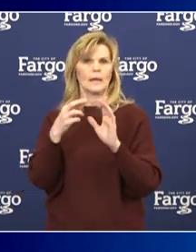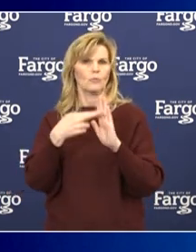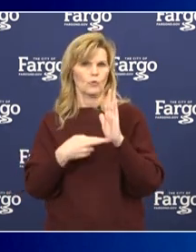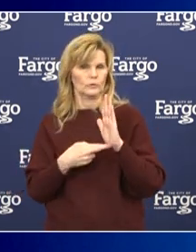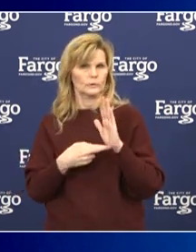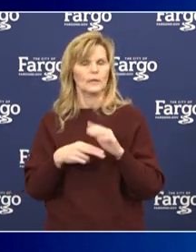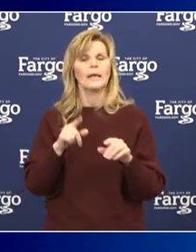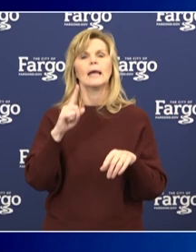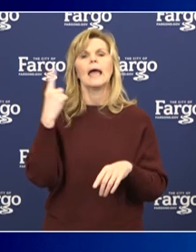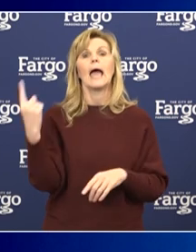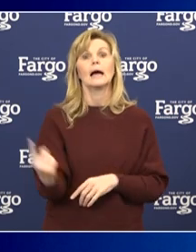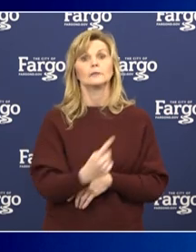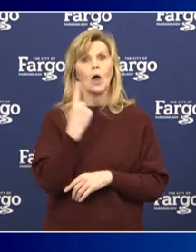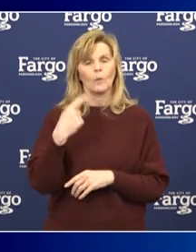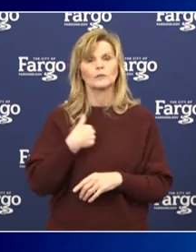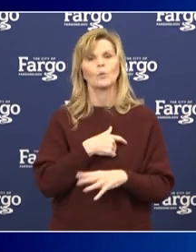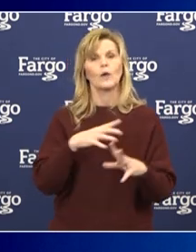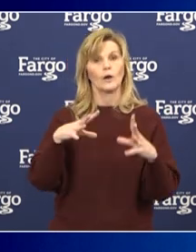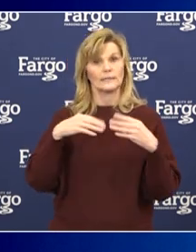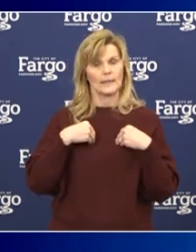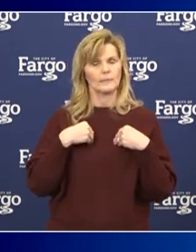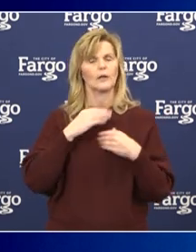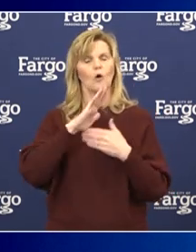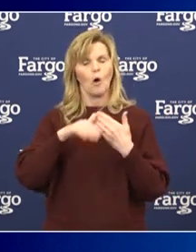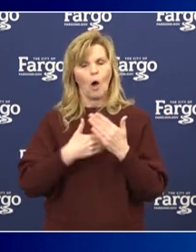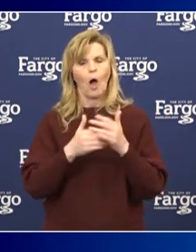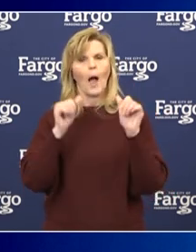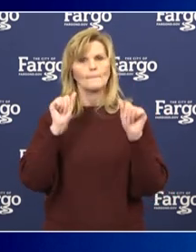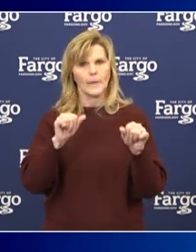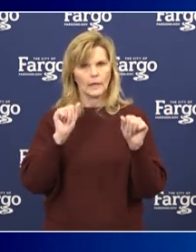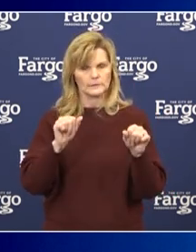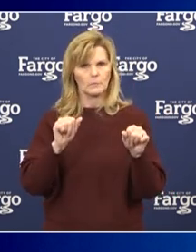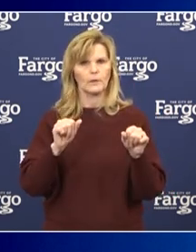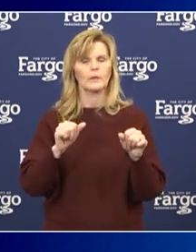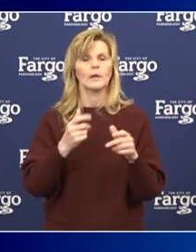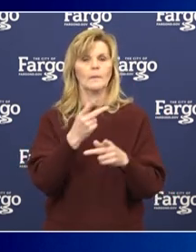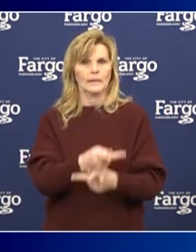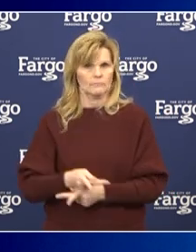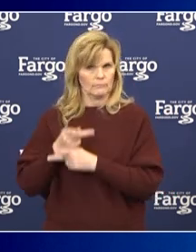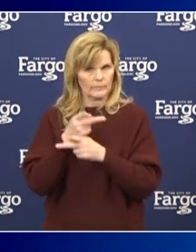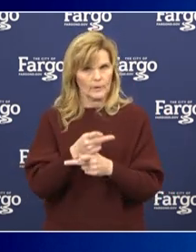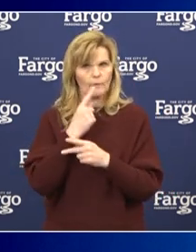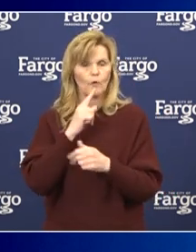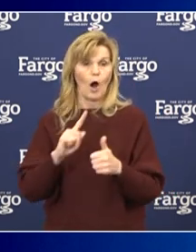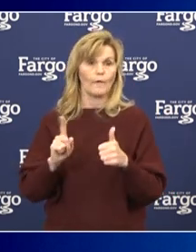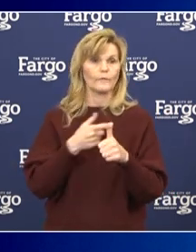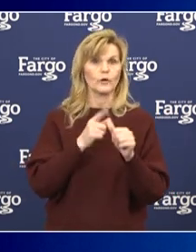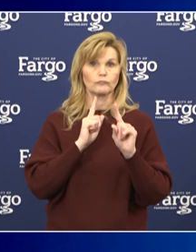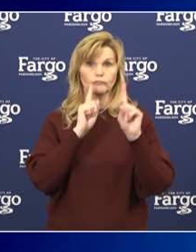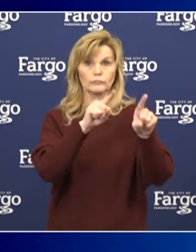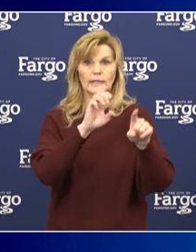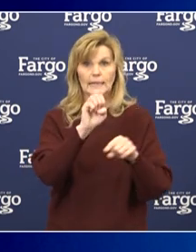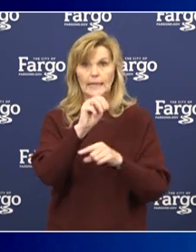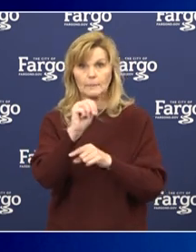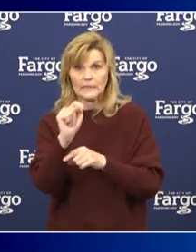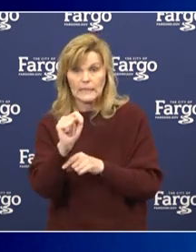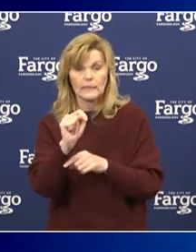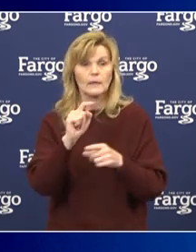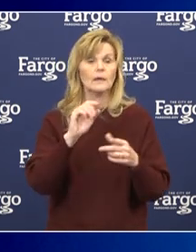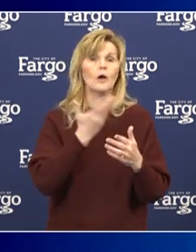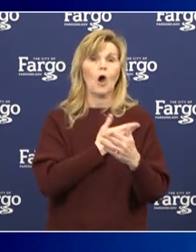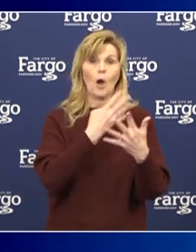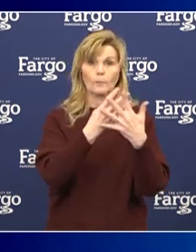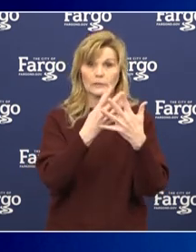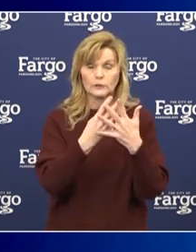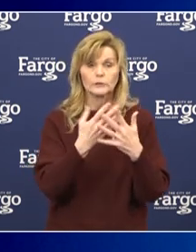As always, we are taking all possible precautions to address first responder, our staff, and our inmate concerns to ensure we